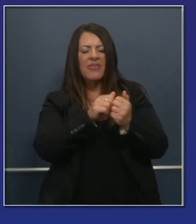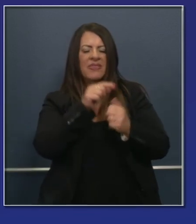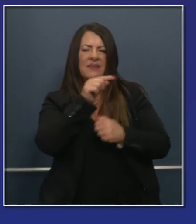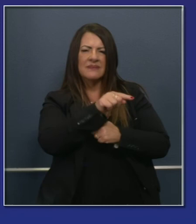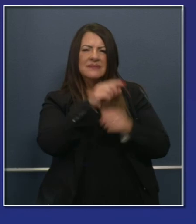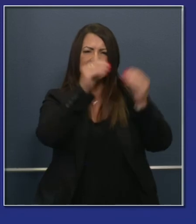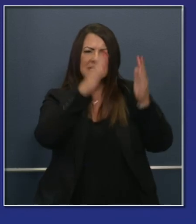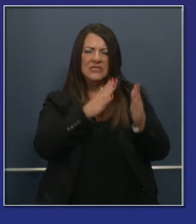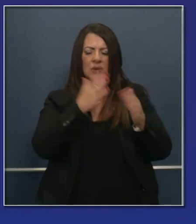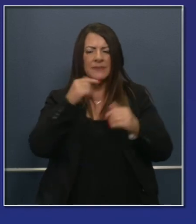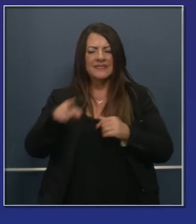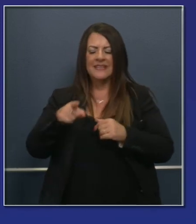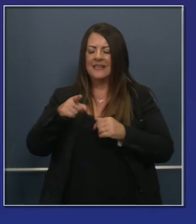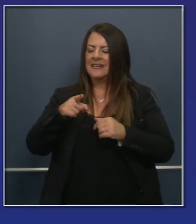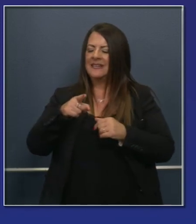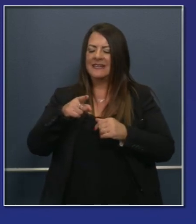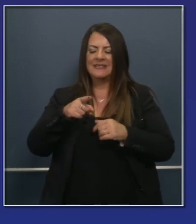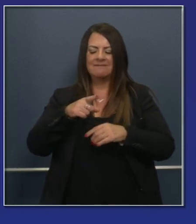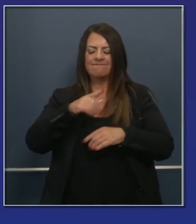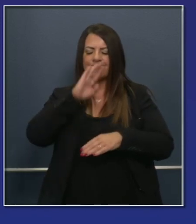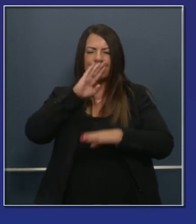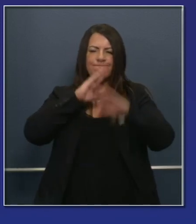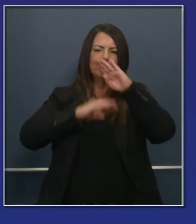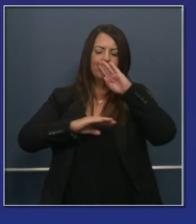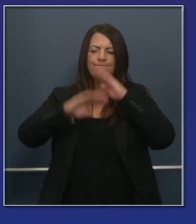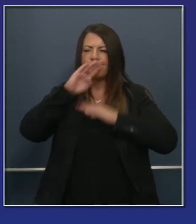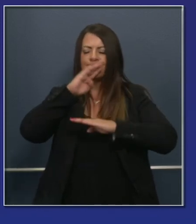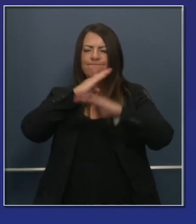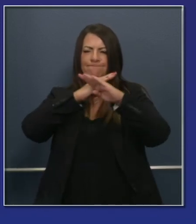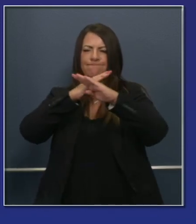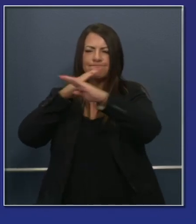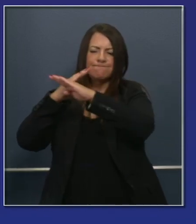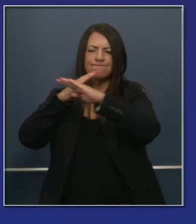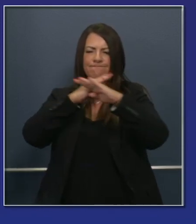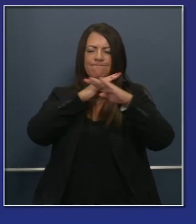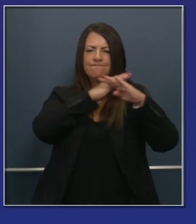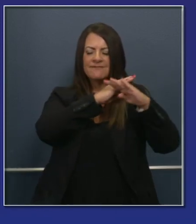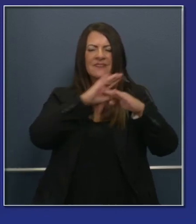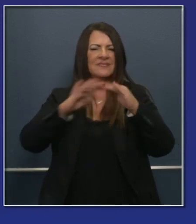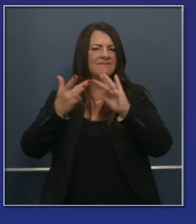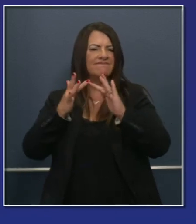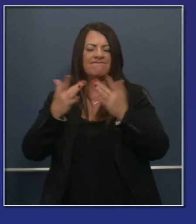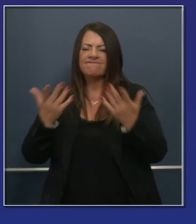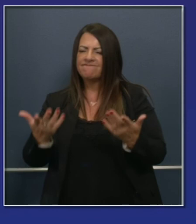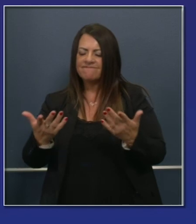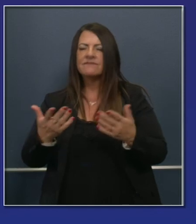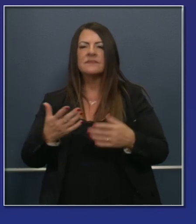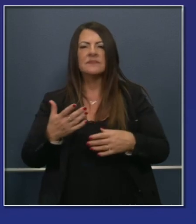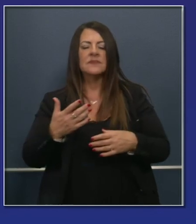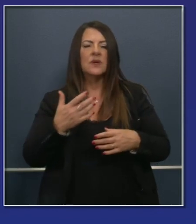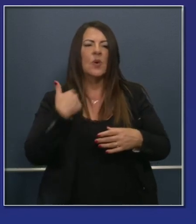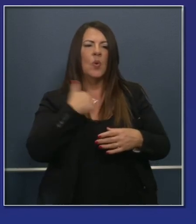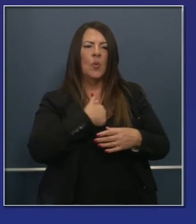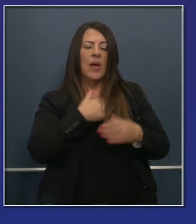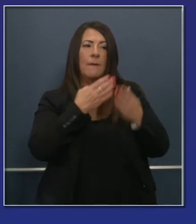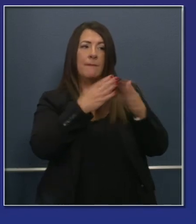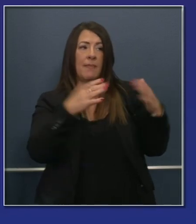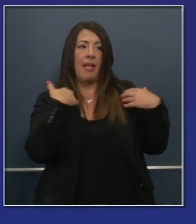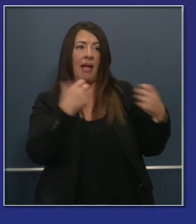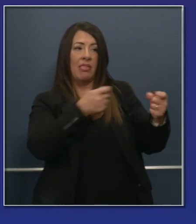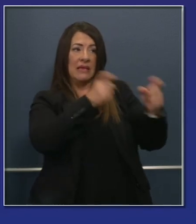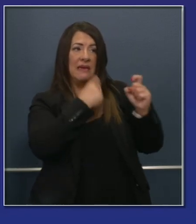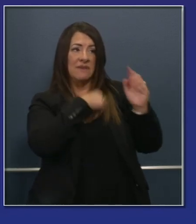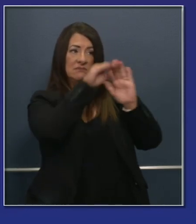online and are much better met in person. We are working through guidance with the California Department of Public Health